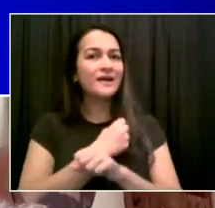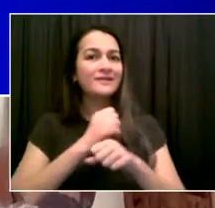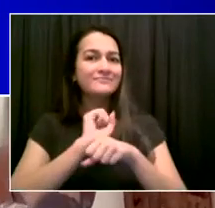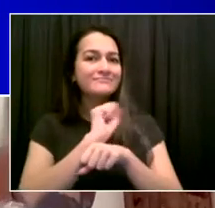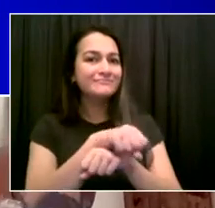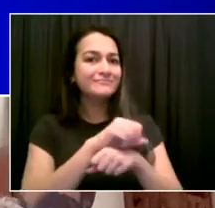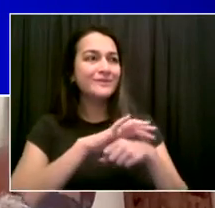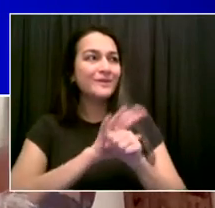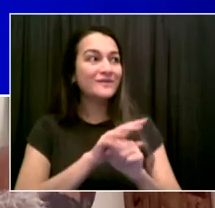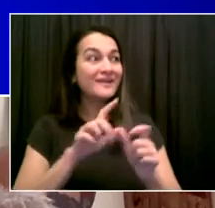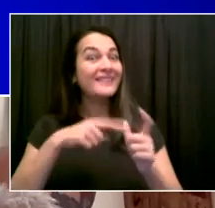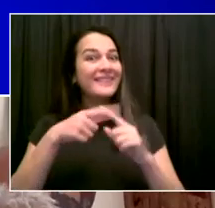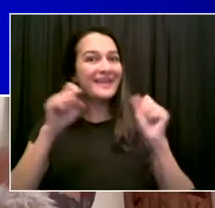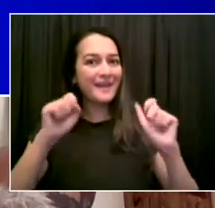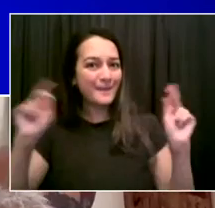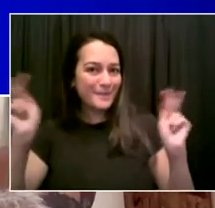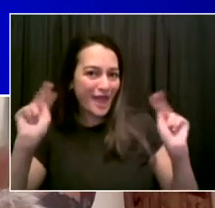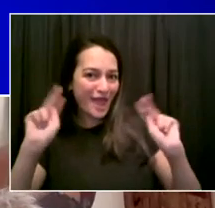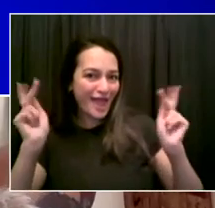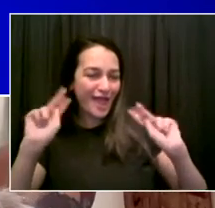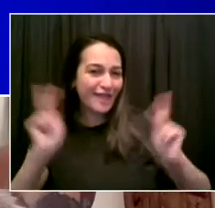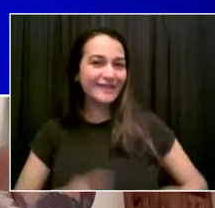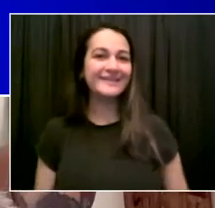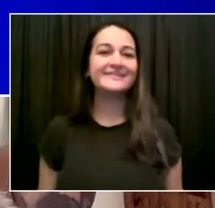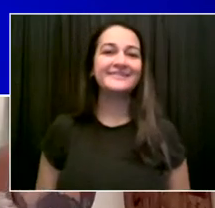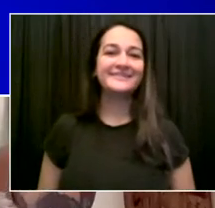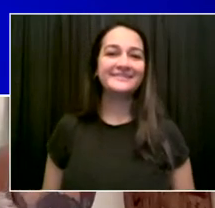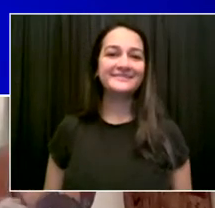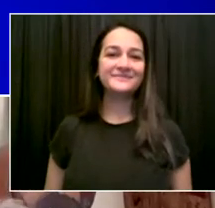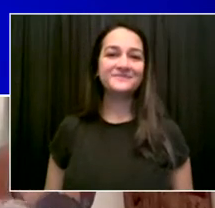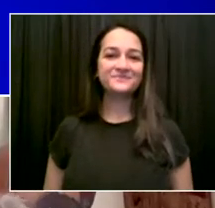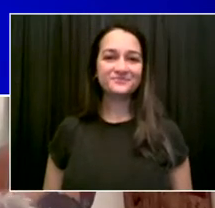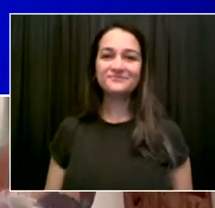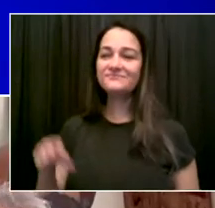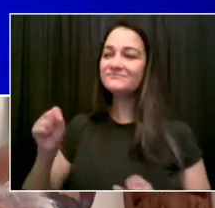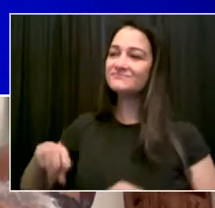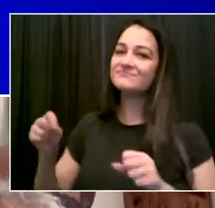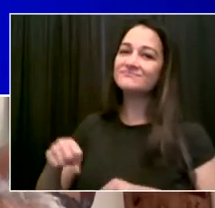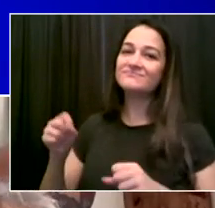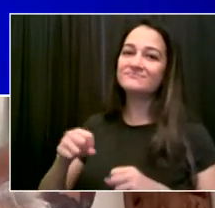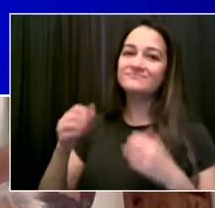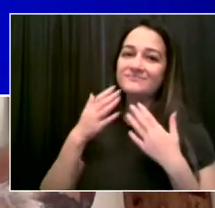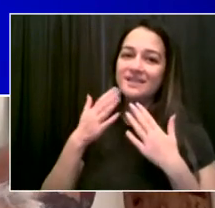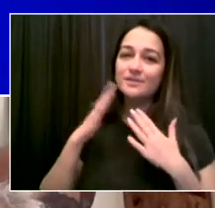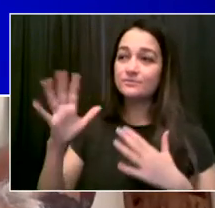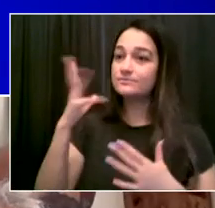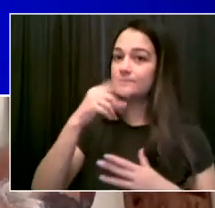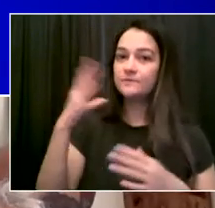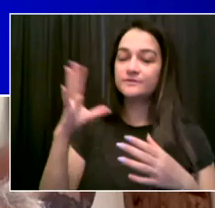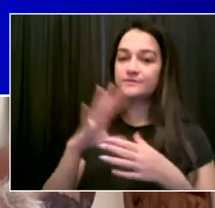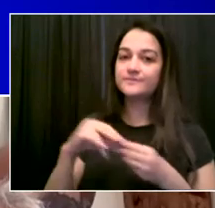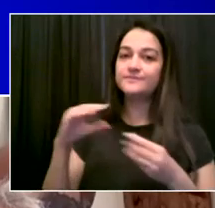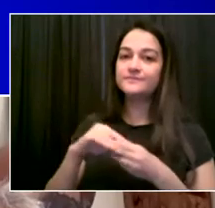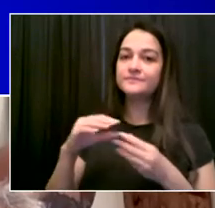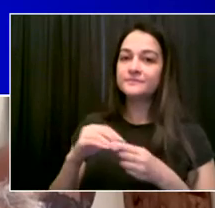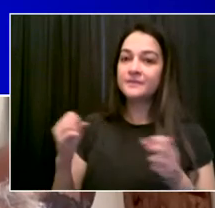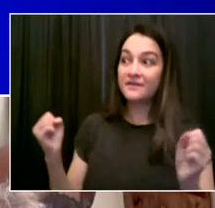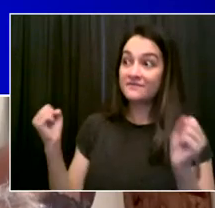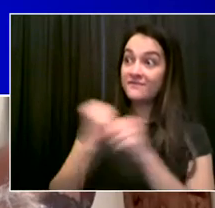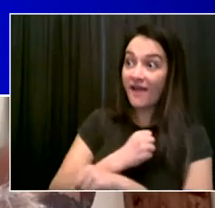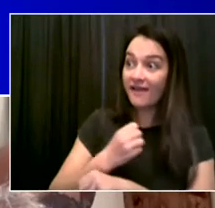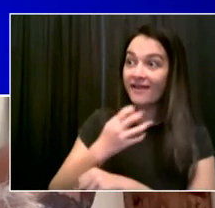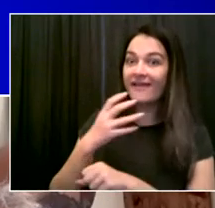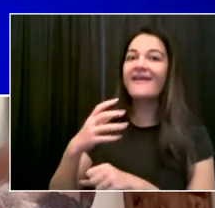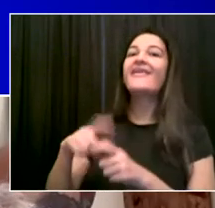that. That's a good combination, Liz, fighting the fight and having the party. That kind of gives you both sides of the equation. Fight the fight now so we can